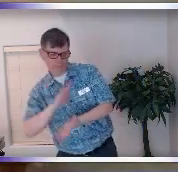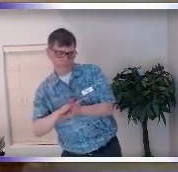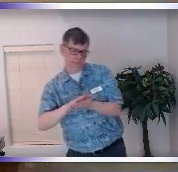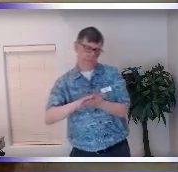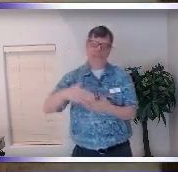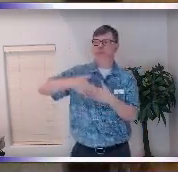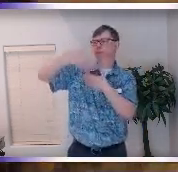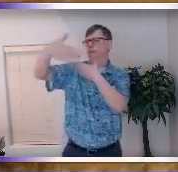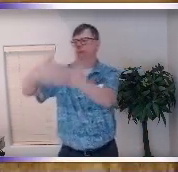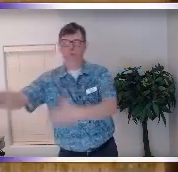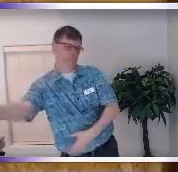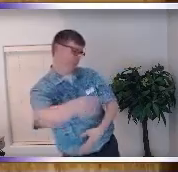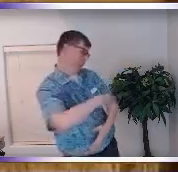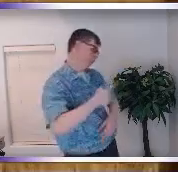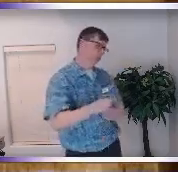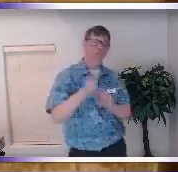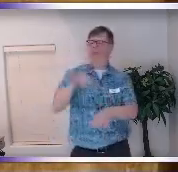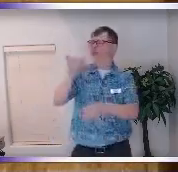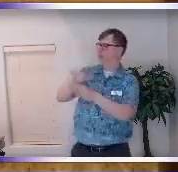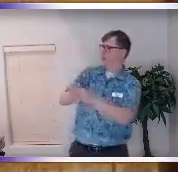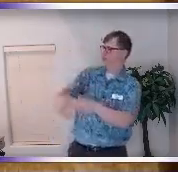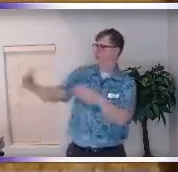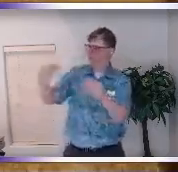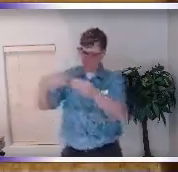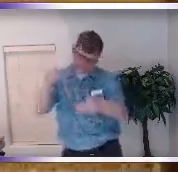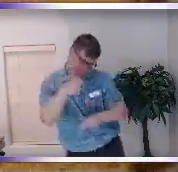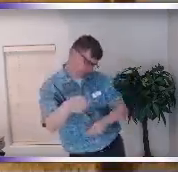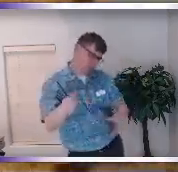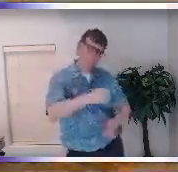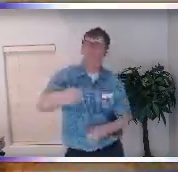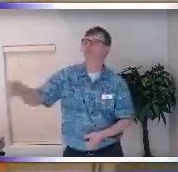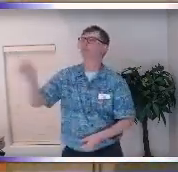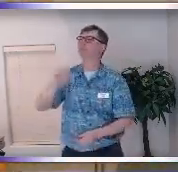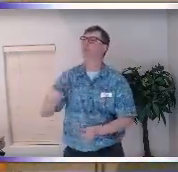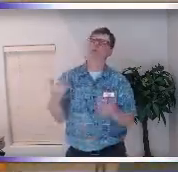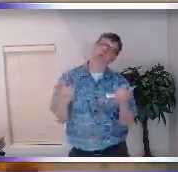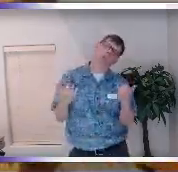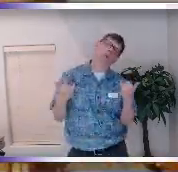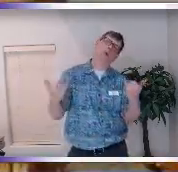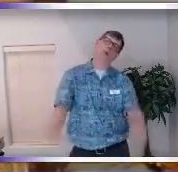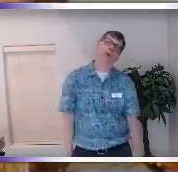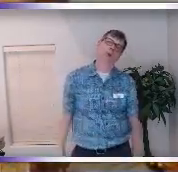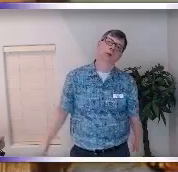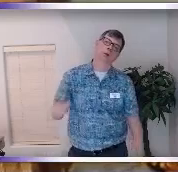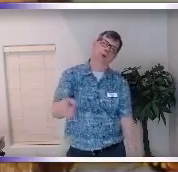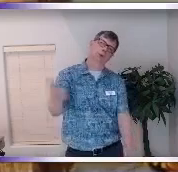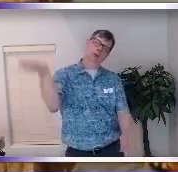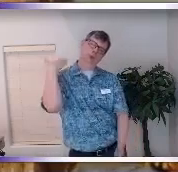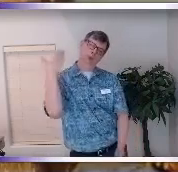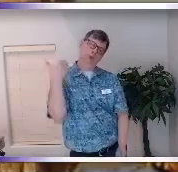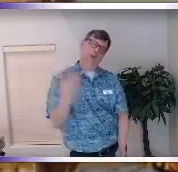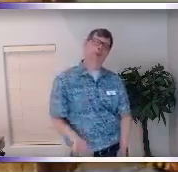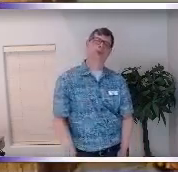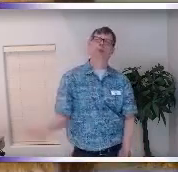of us everything that you need is a seed planted within you everything that you want is there for you to have in